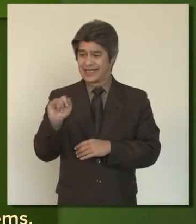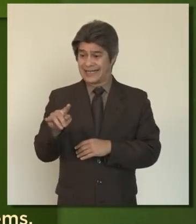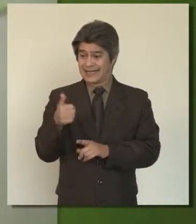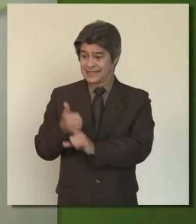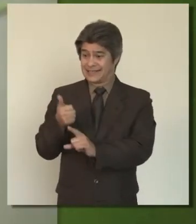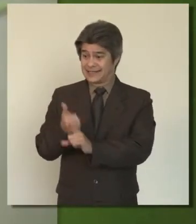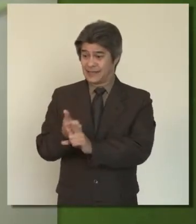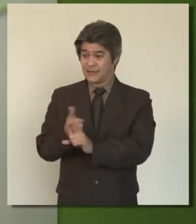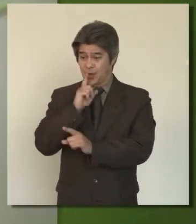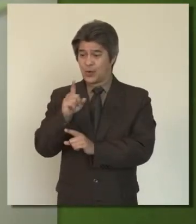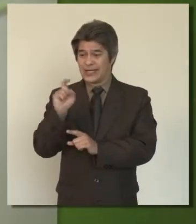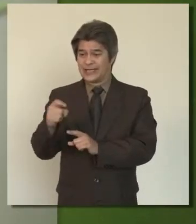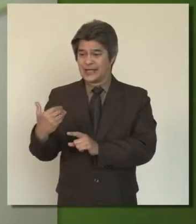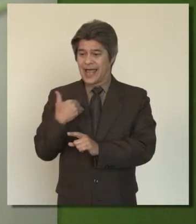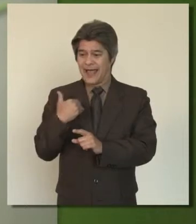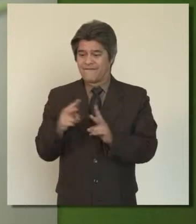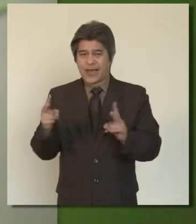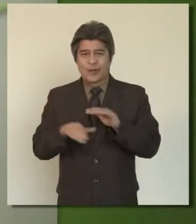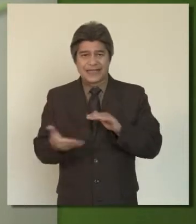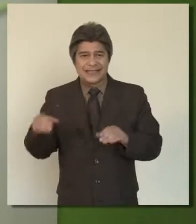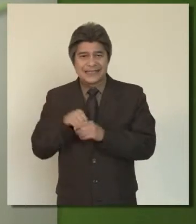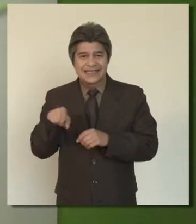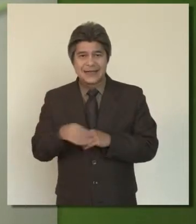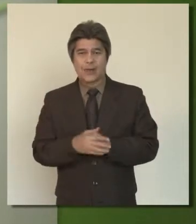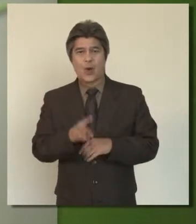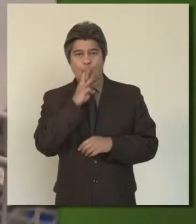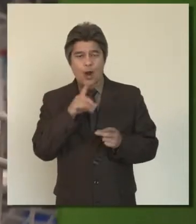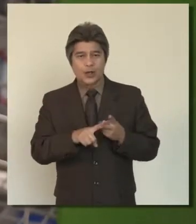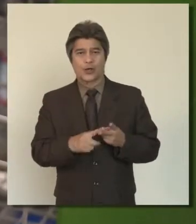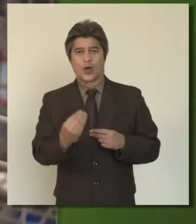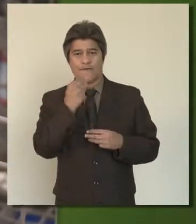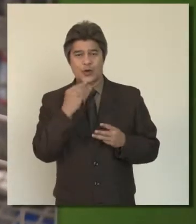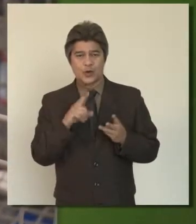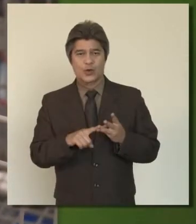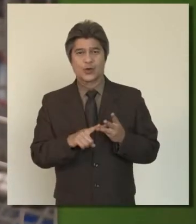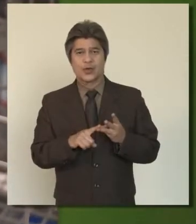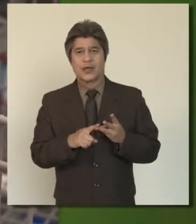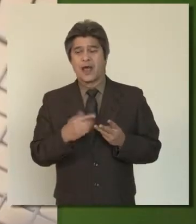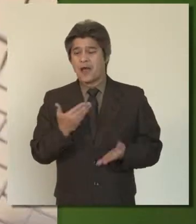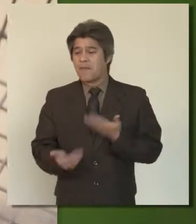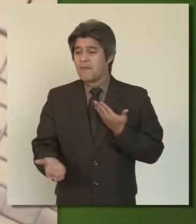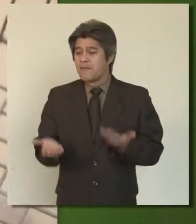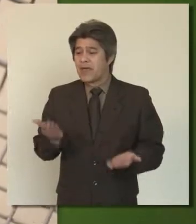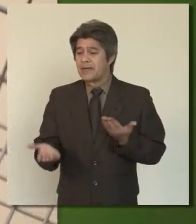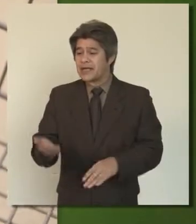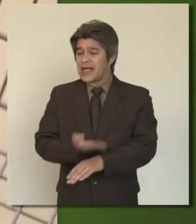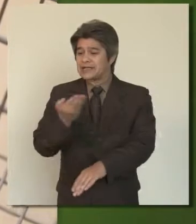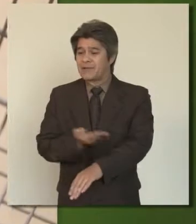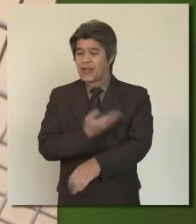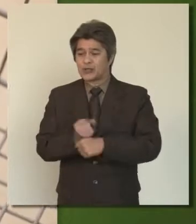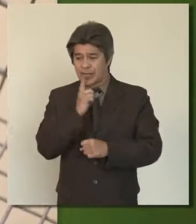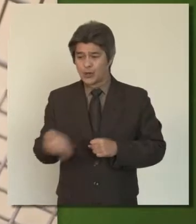and a kit really needs to have some very basic things in it, some water, some food. Then you're going to want to